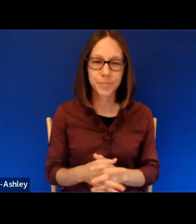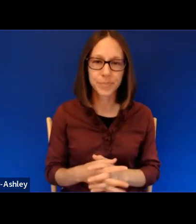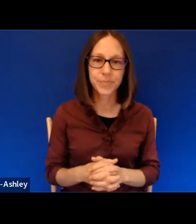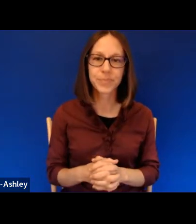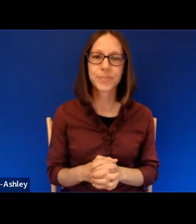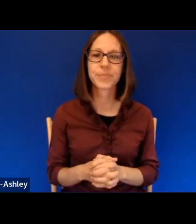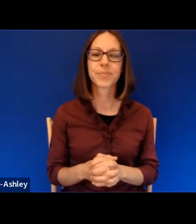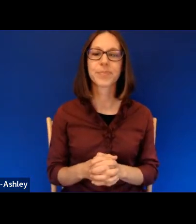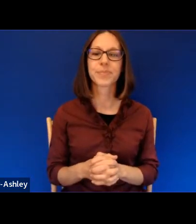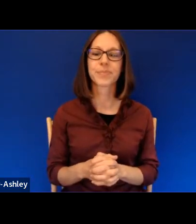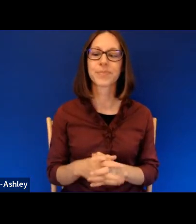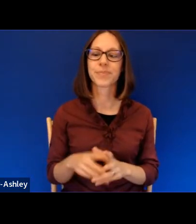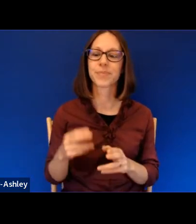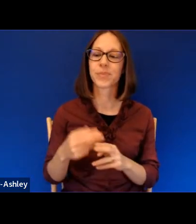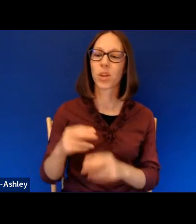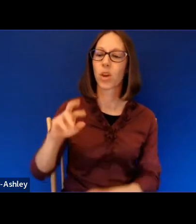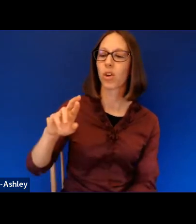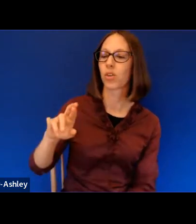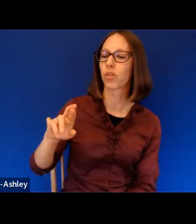It's called Russet.